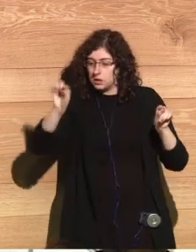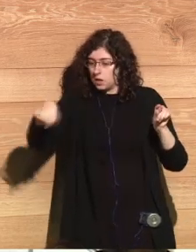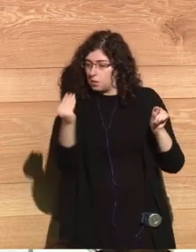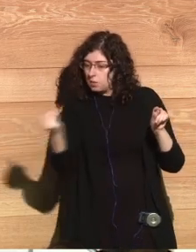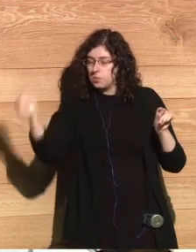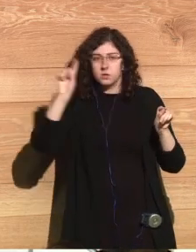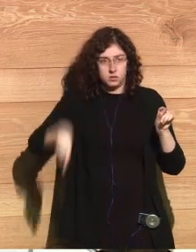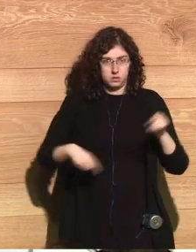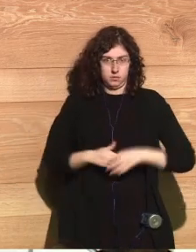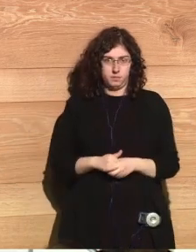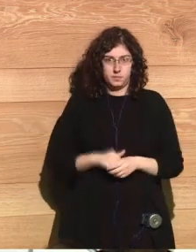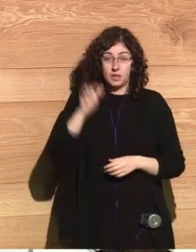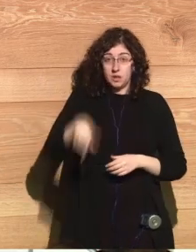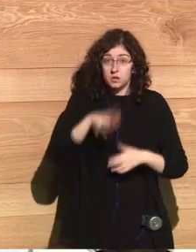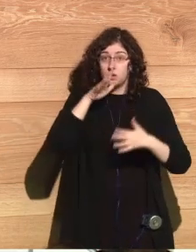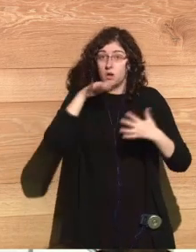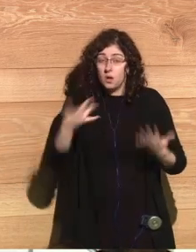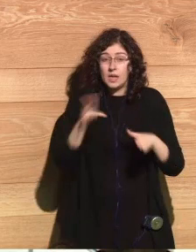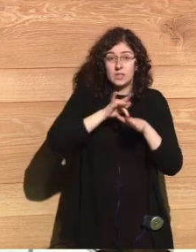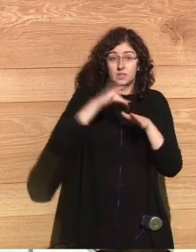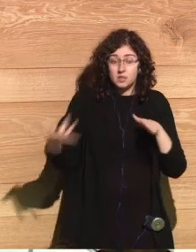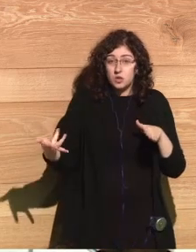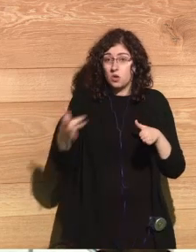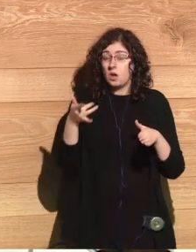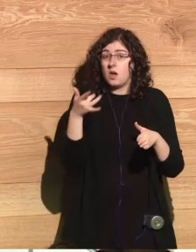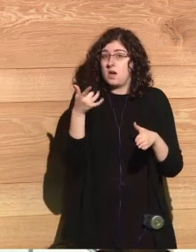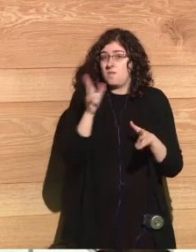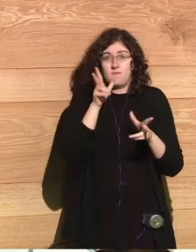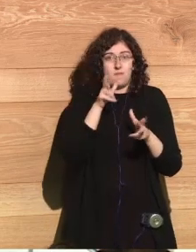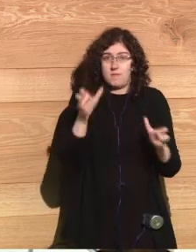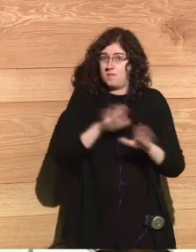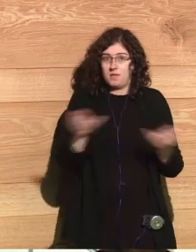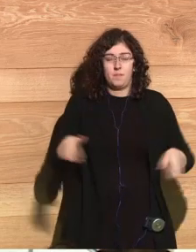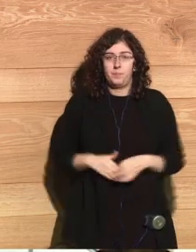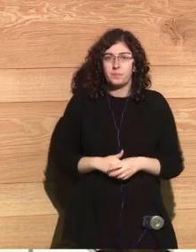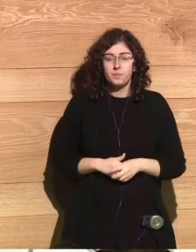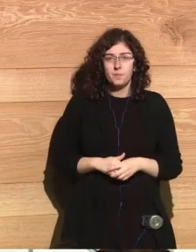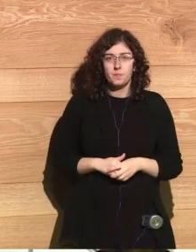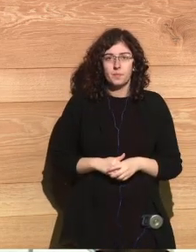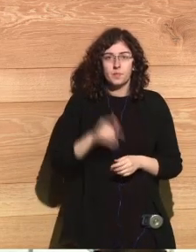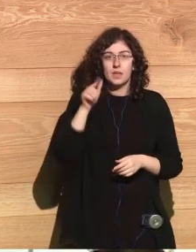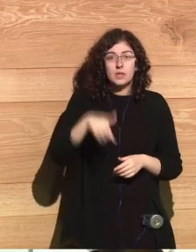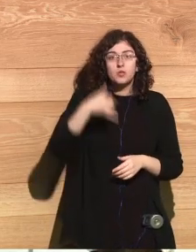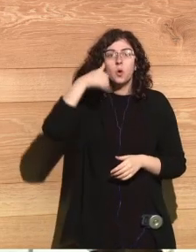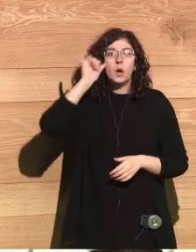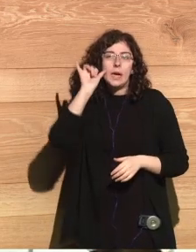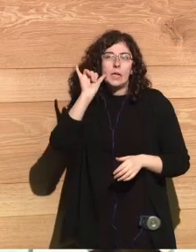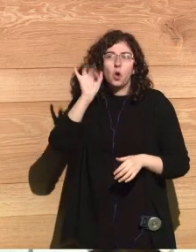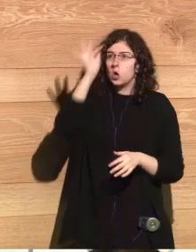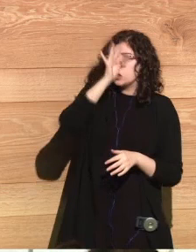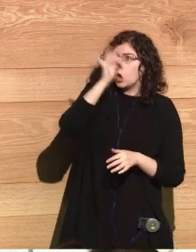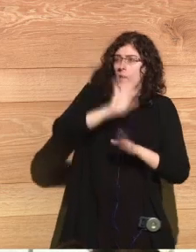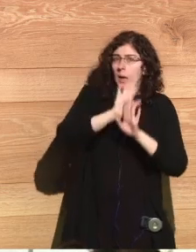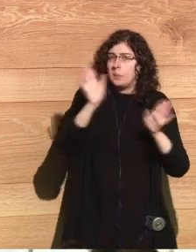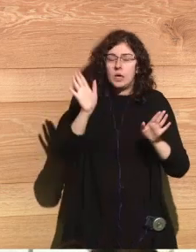explosion took place. And in this technological era, that would be a real disaster. But this is not a